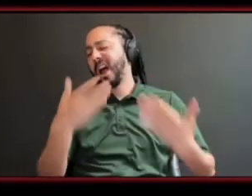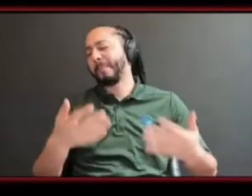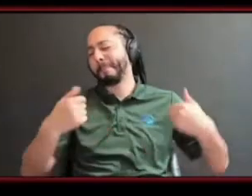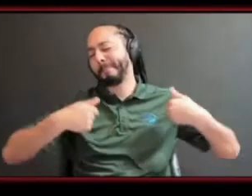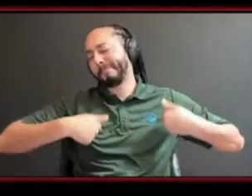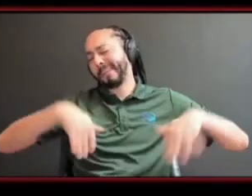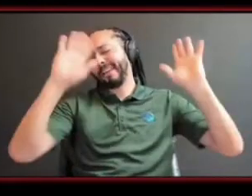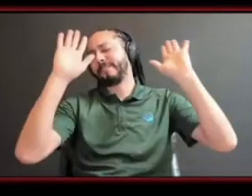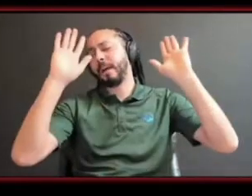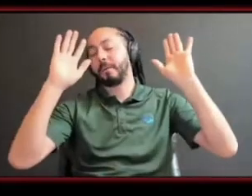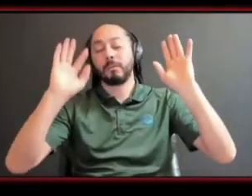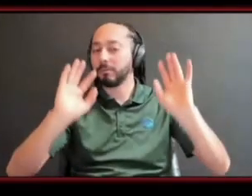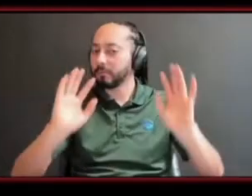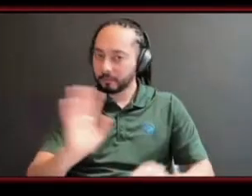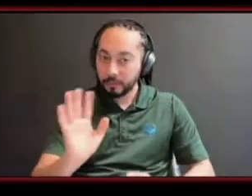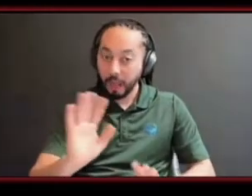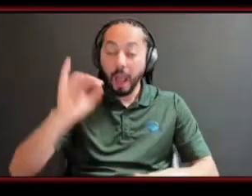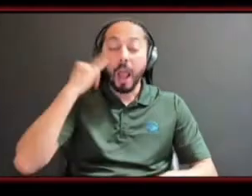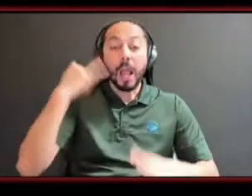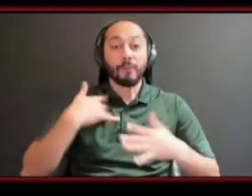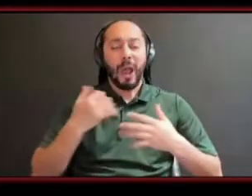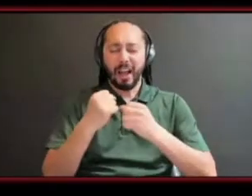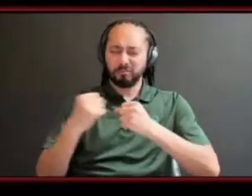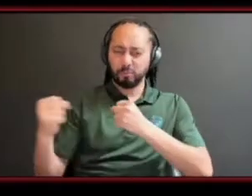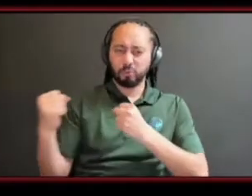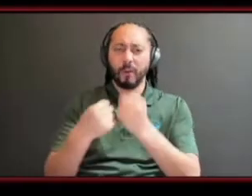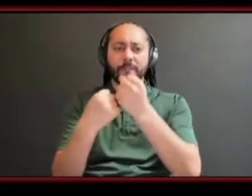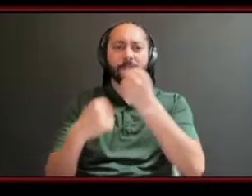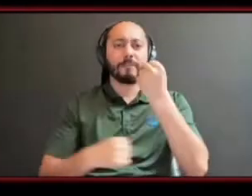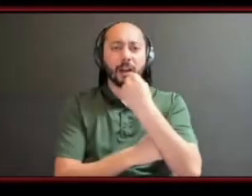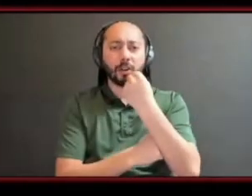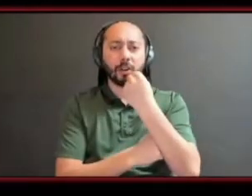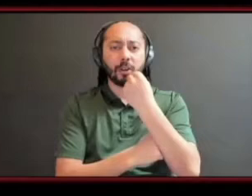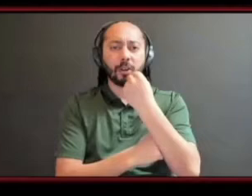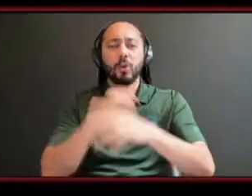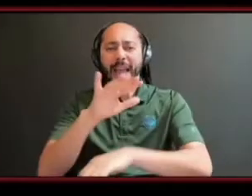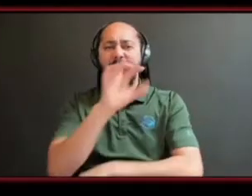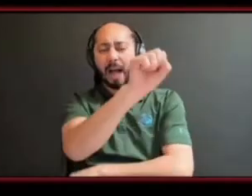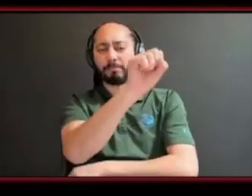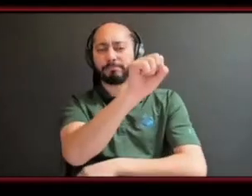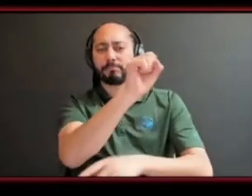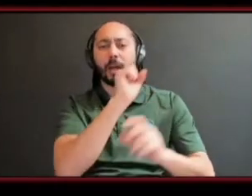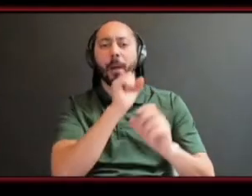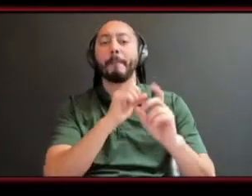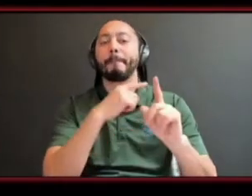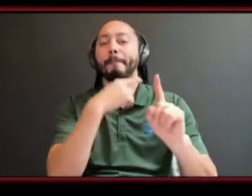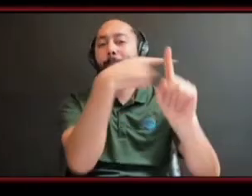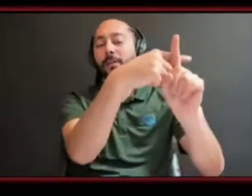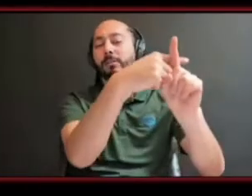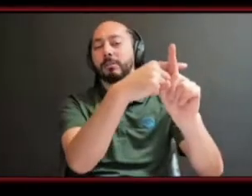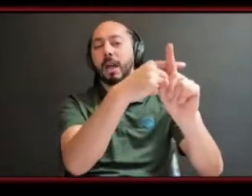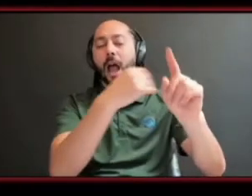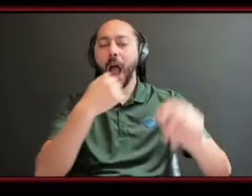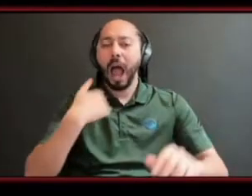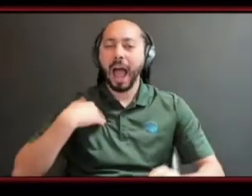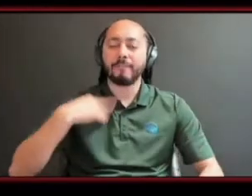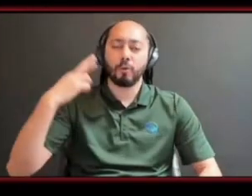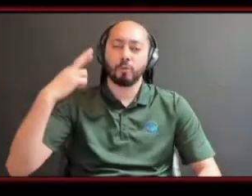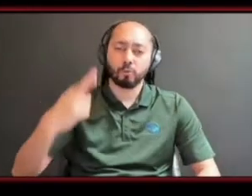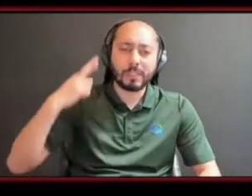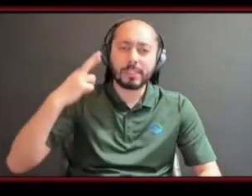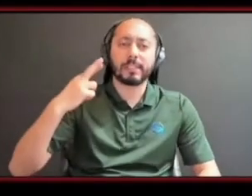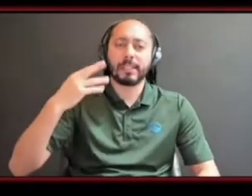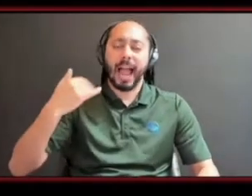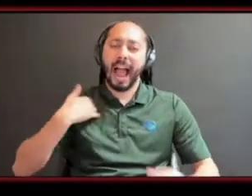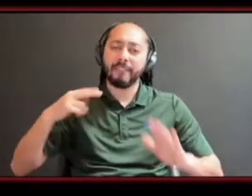building um i think you can always grab onto that like that sense of purpose so if it becomes more than